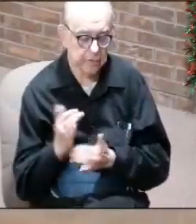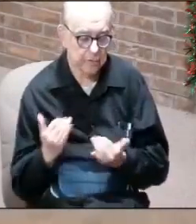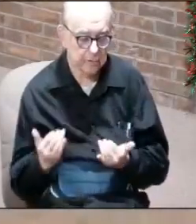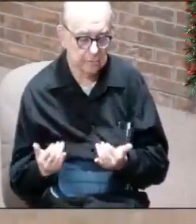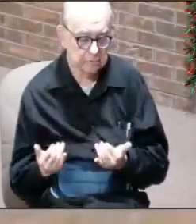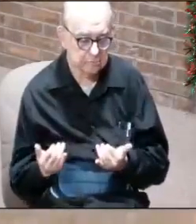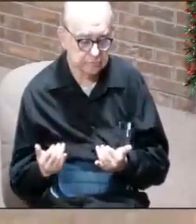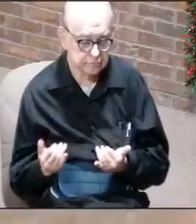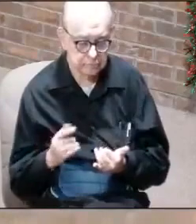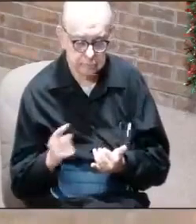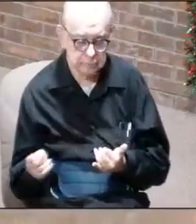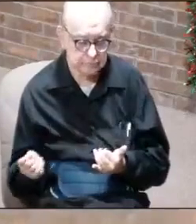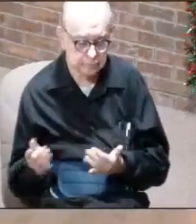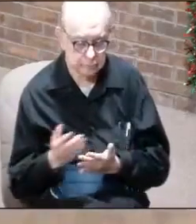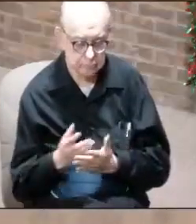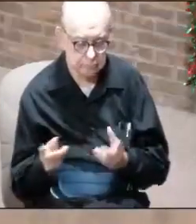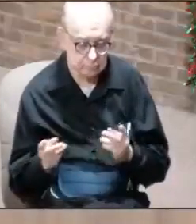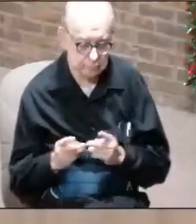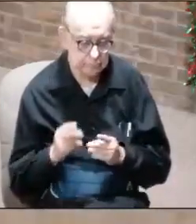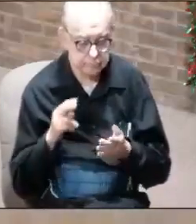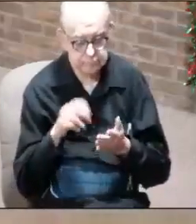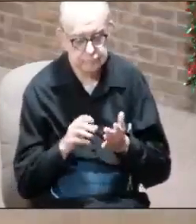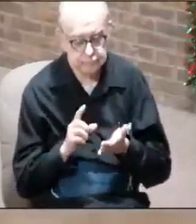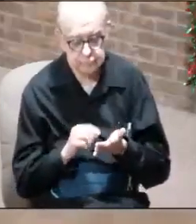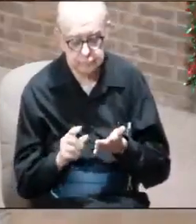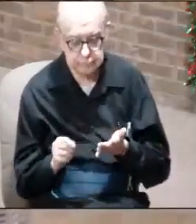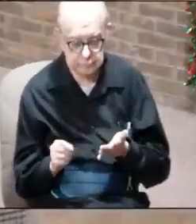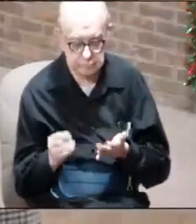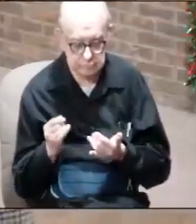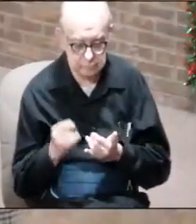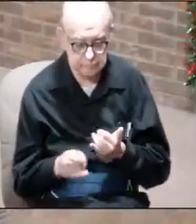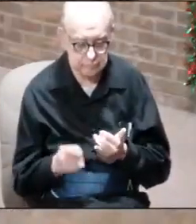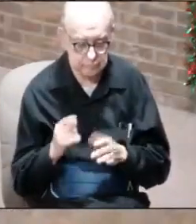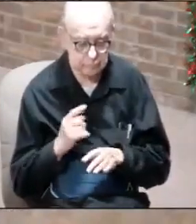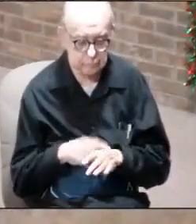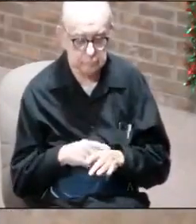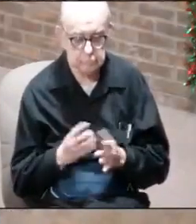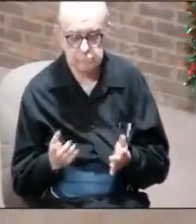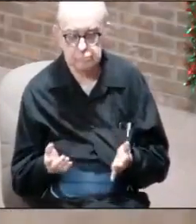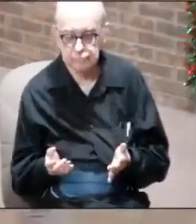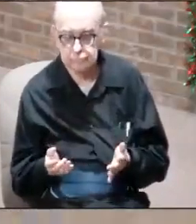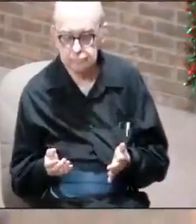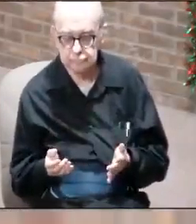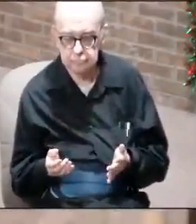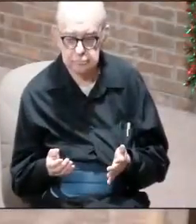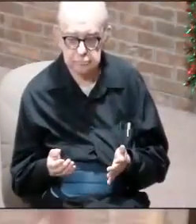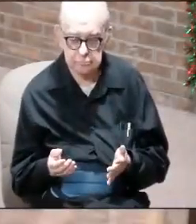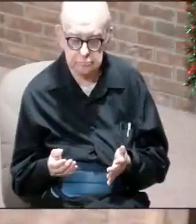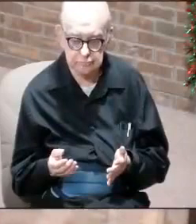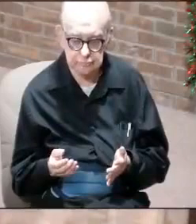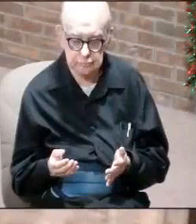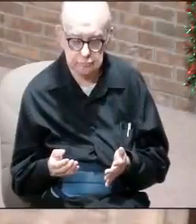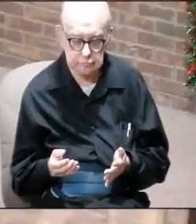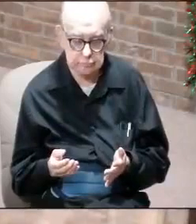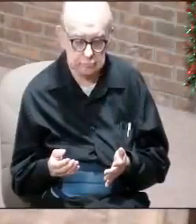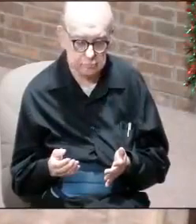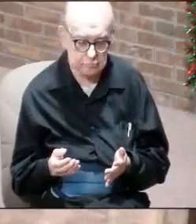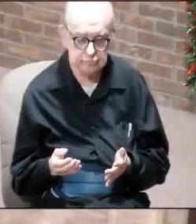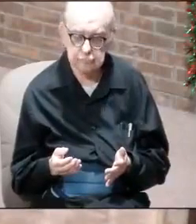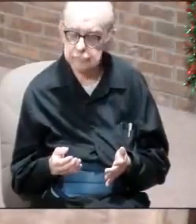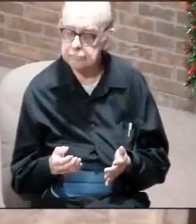They're everywhere. You've read it in the paper the last time. You know, let's just give it to you.